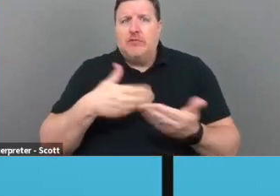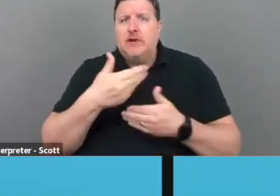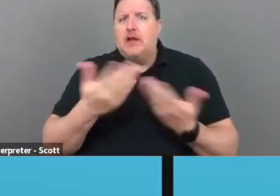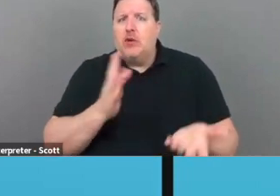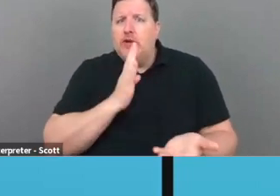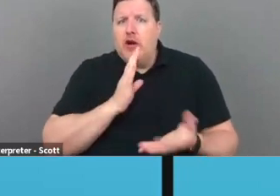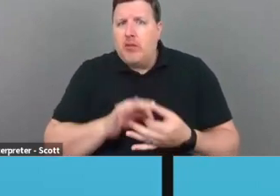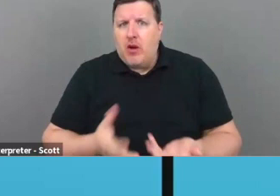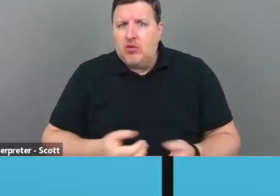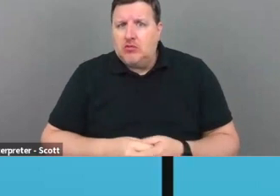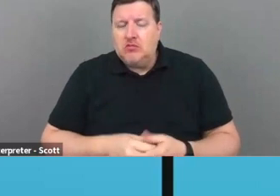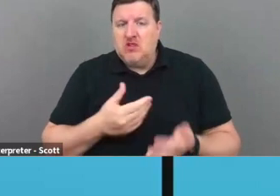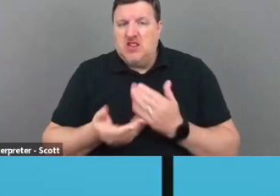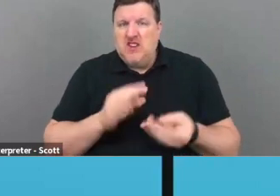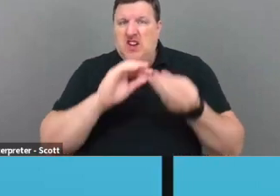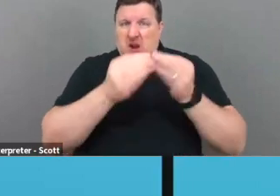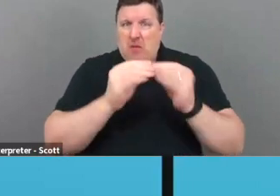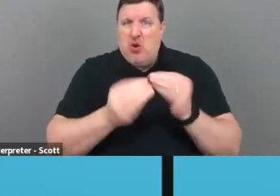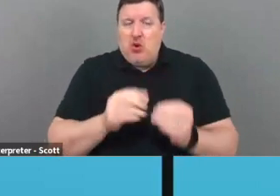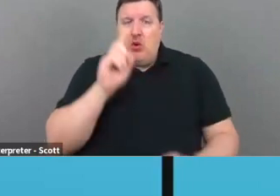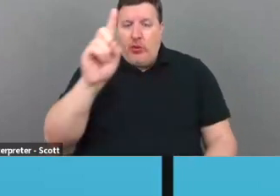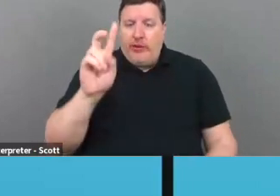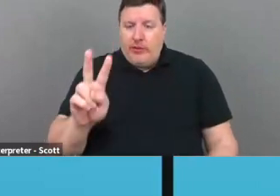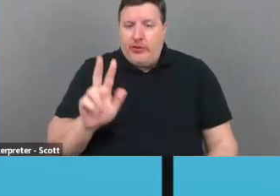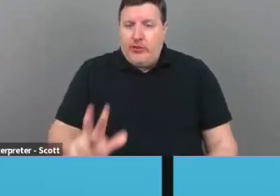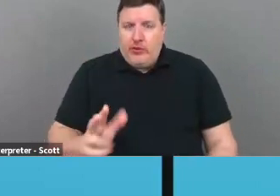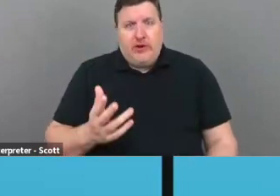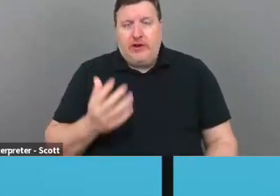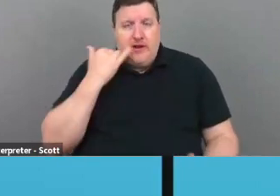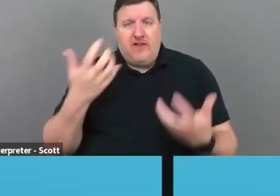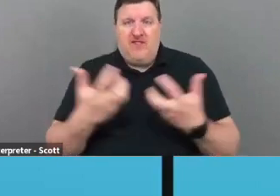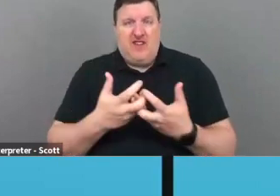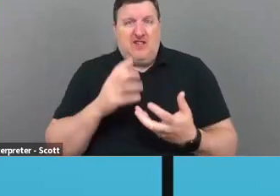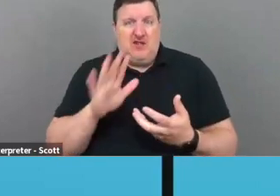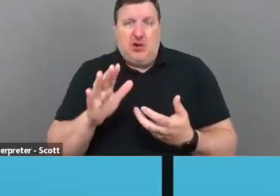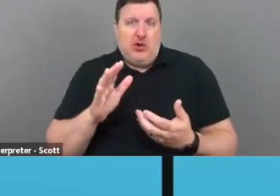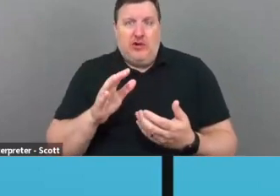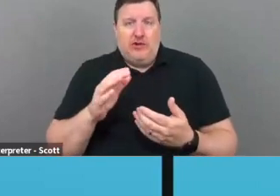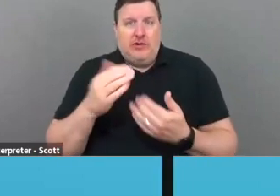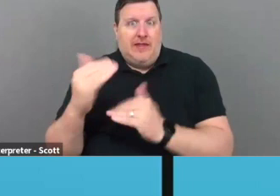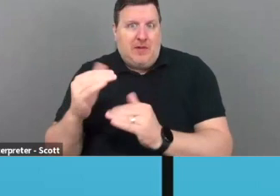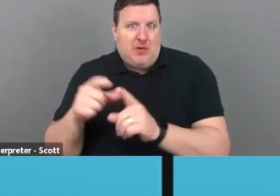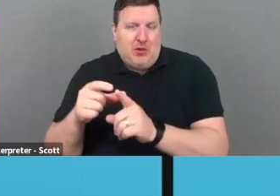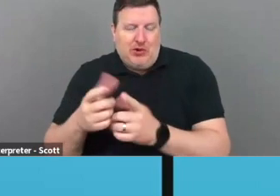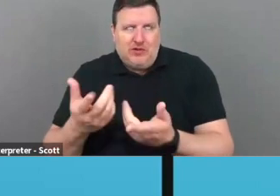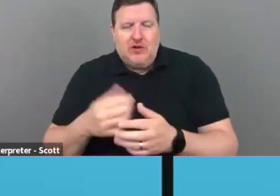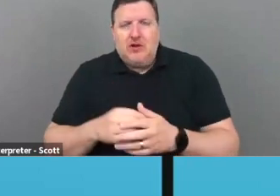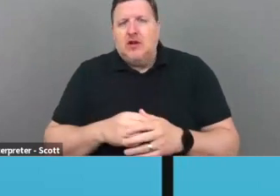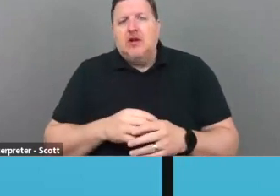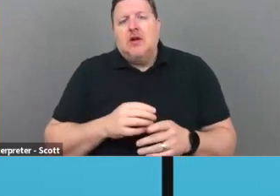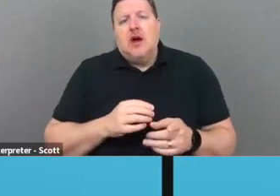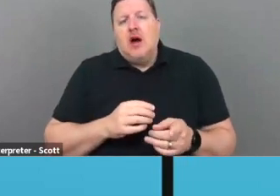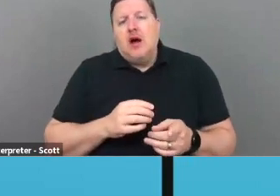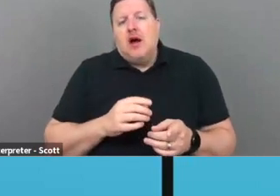Even numbering sometimes, one, two, three, if that fits within your character limit. But you need to